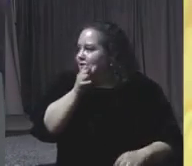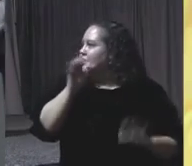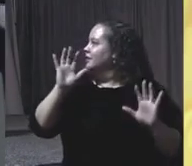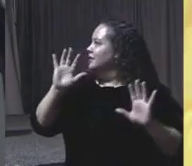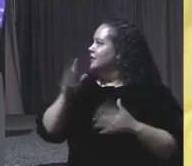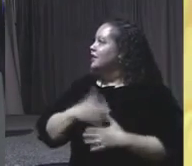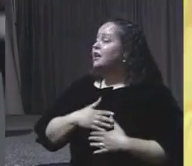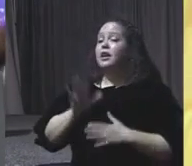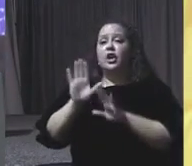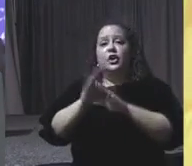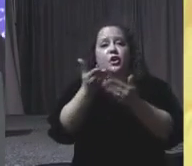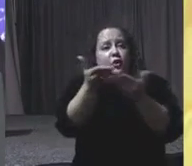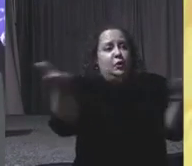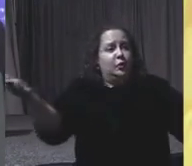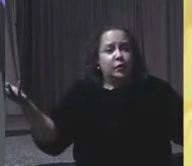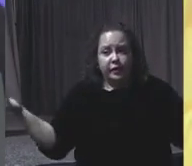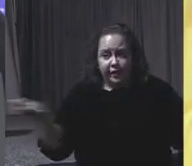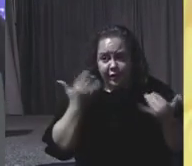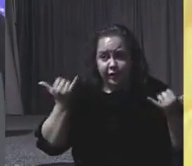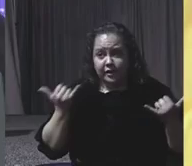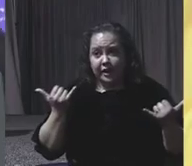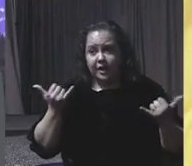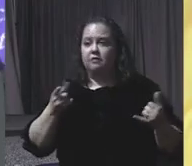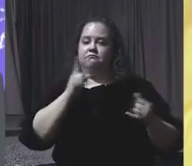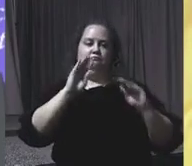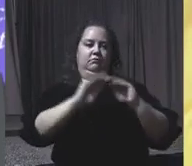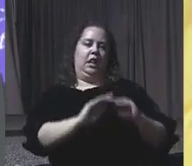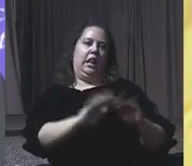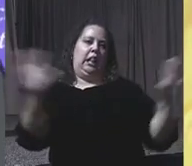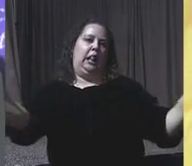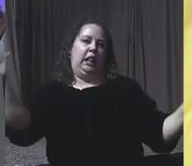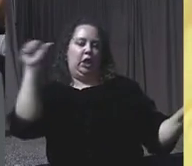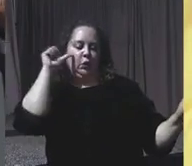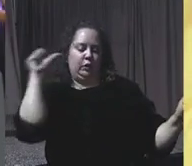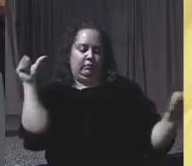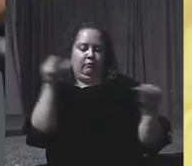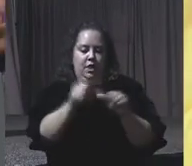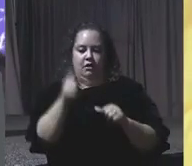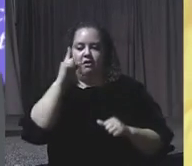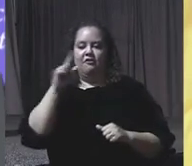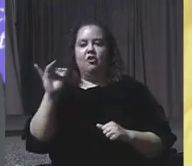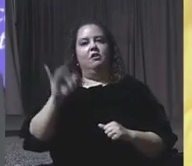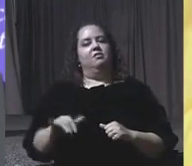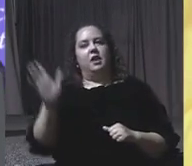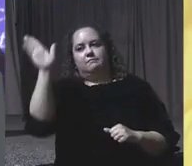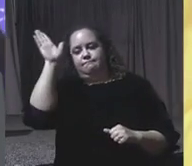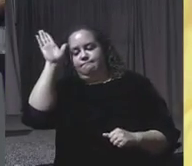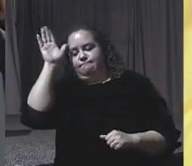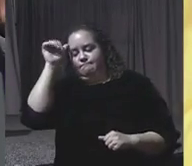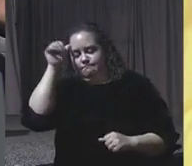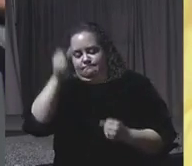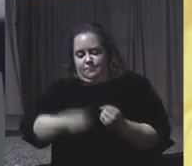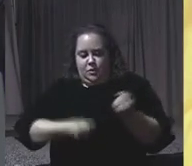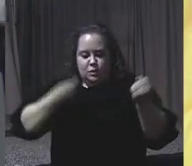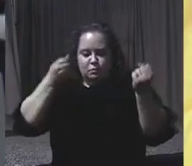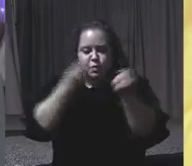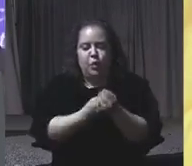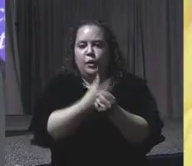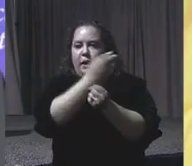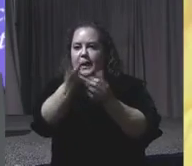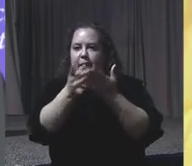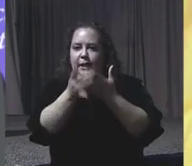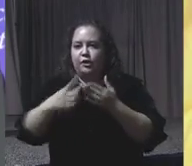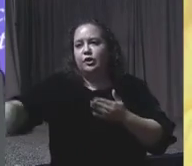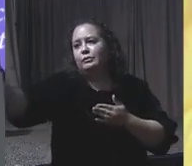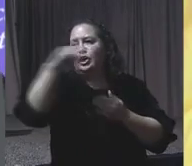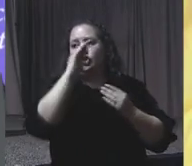Your presence today is a clear reminder of the unflagging support and leadership that you have